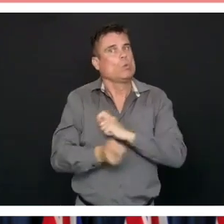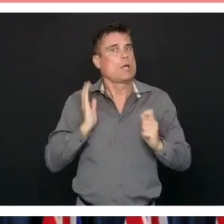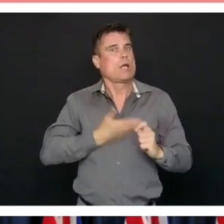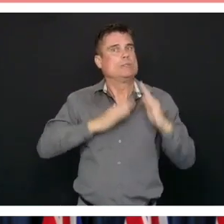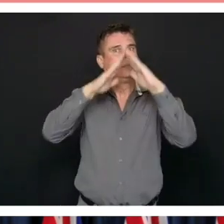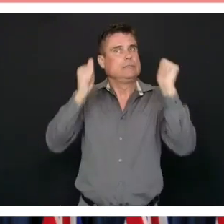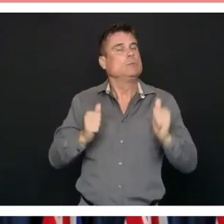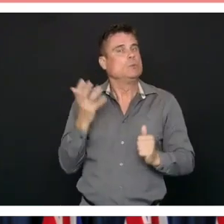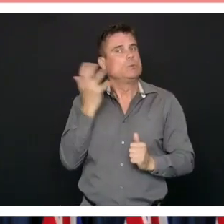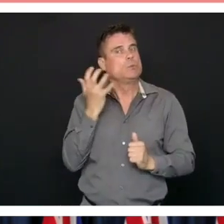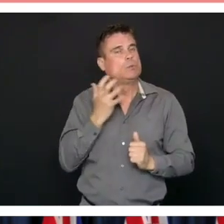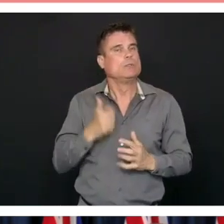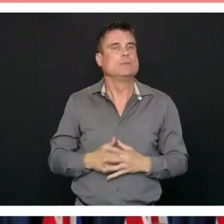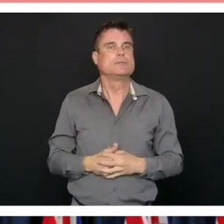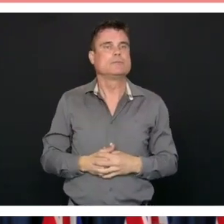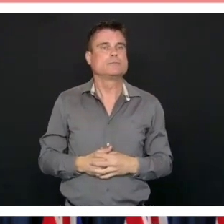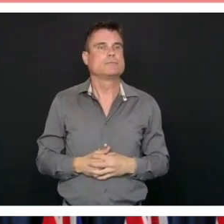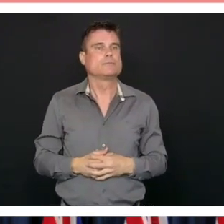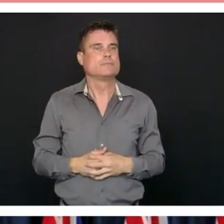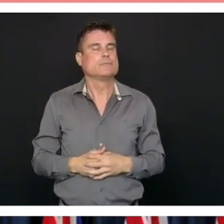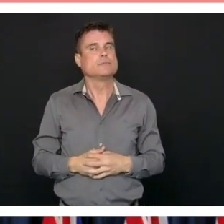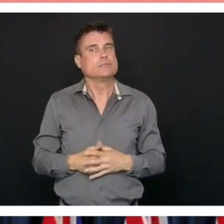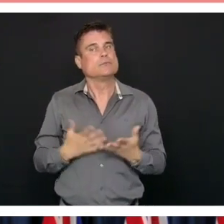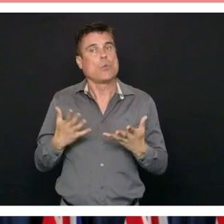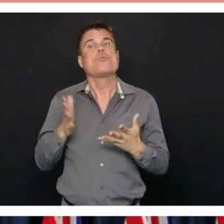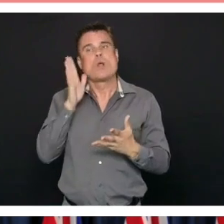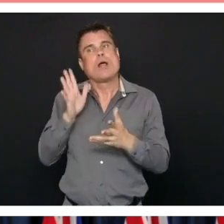about some of the clinical protocols that are required.